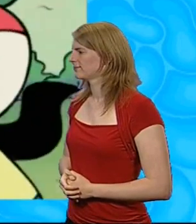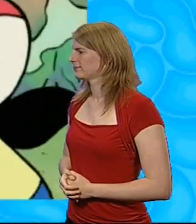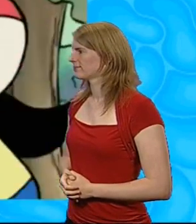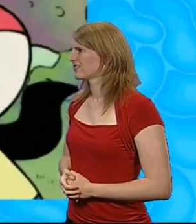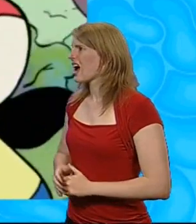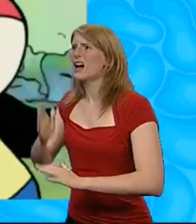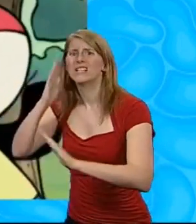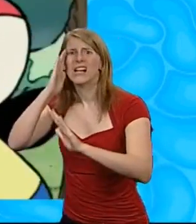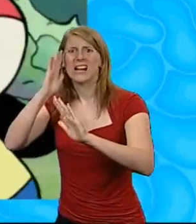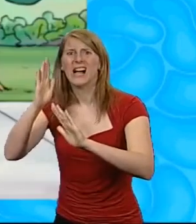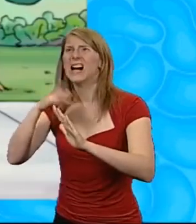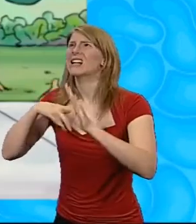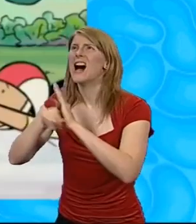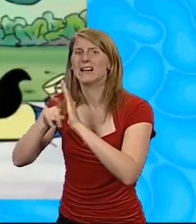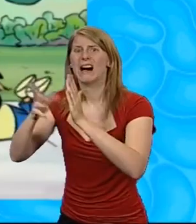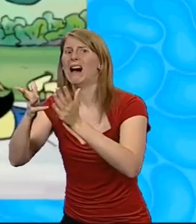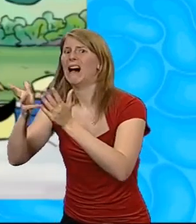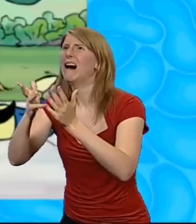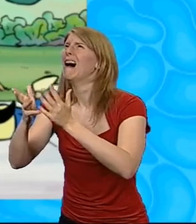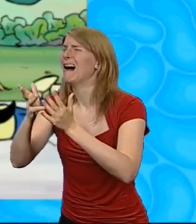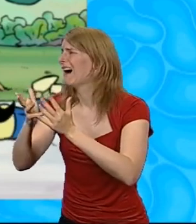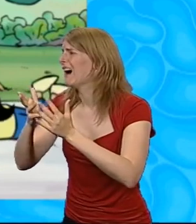No! My timer! No!